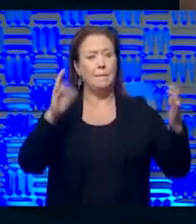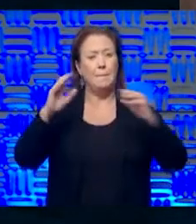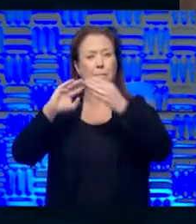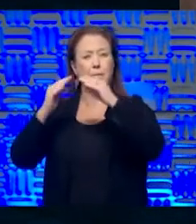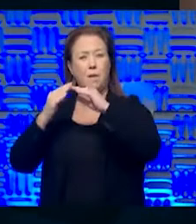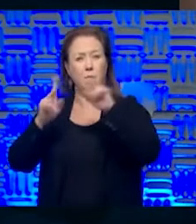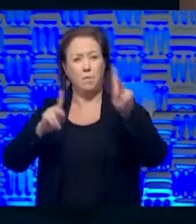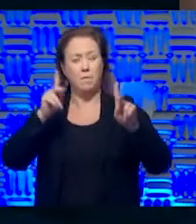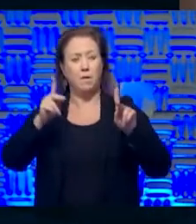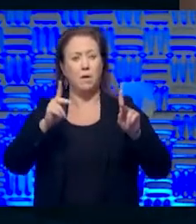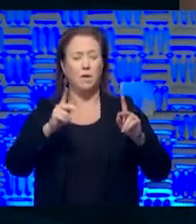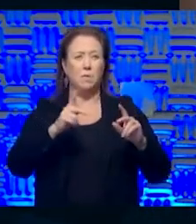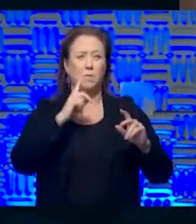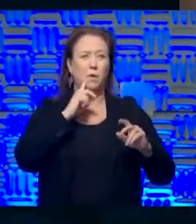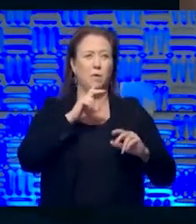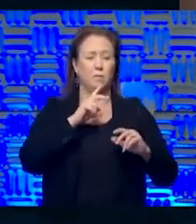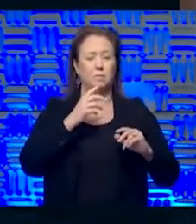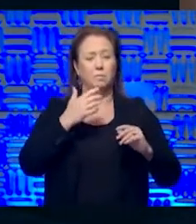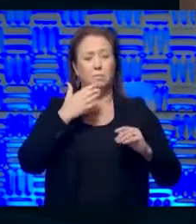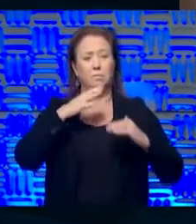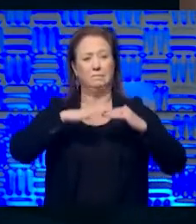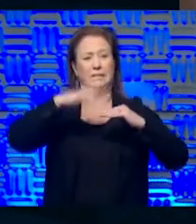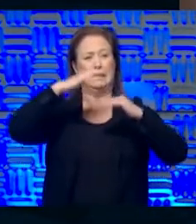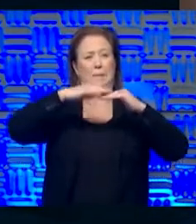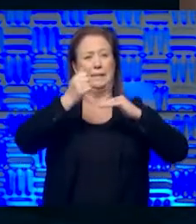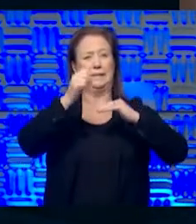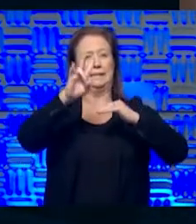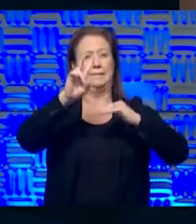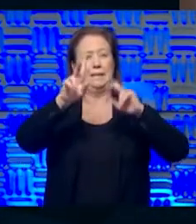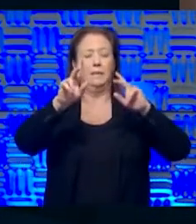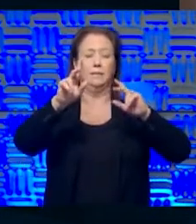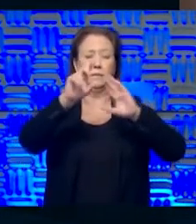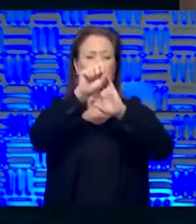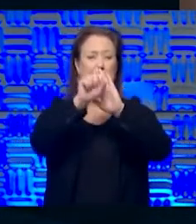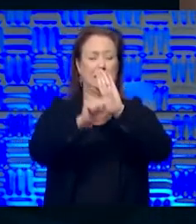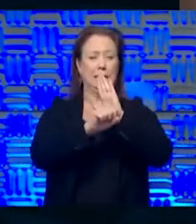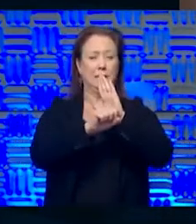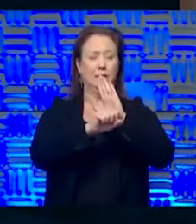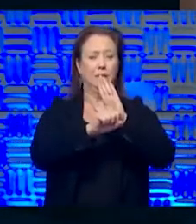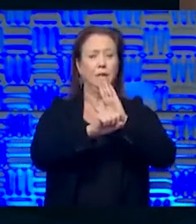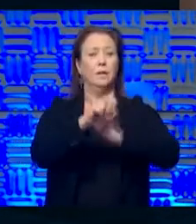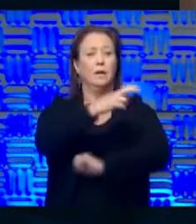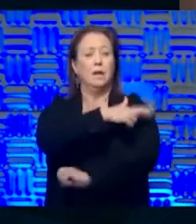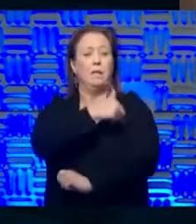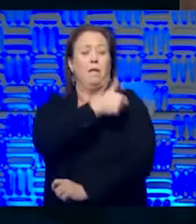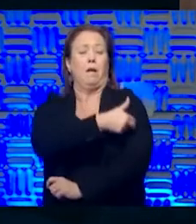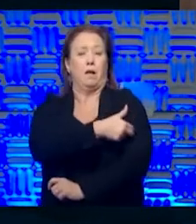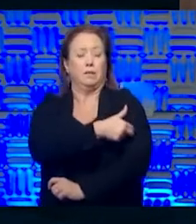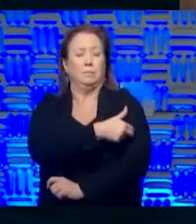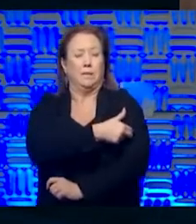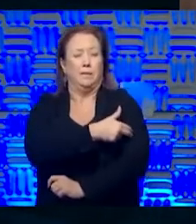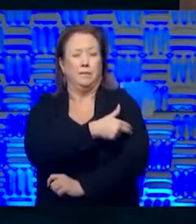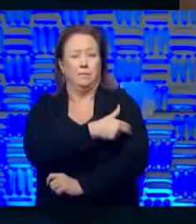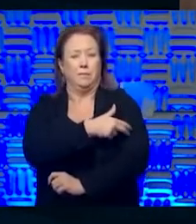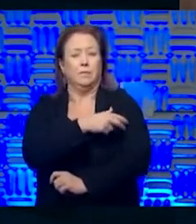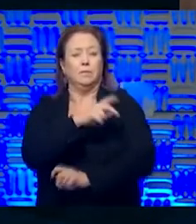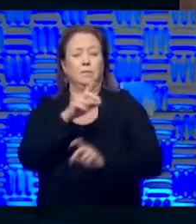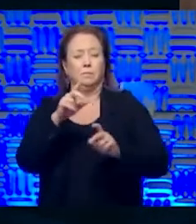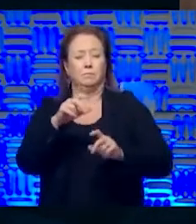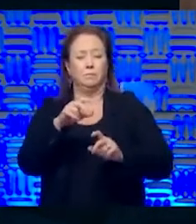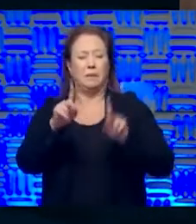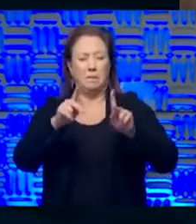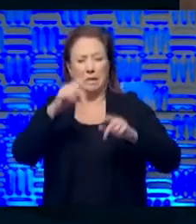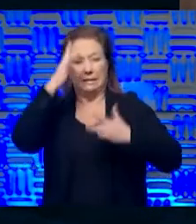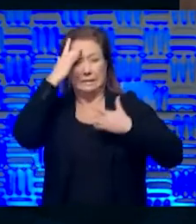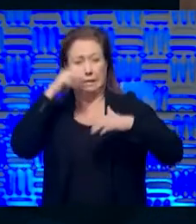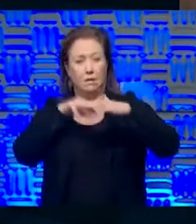we're better than 33 states, so we're in the top 17 in the country. And on hospital hospitalizations per capita,